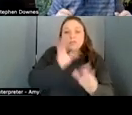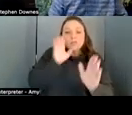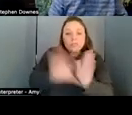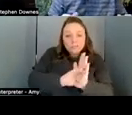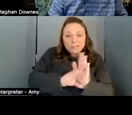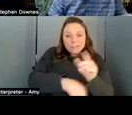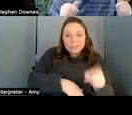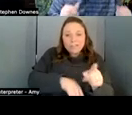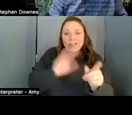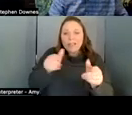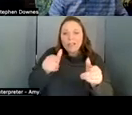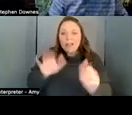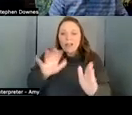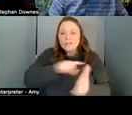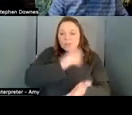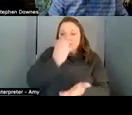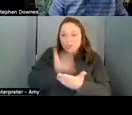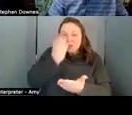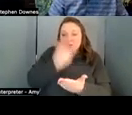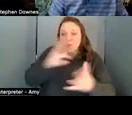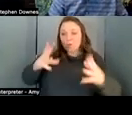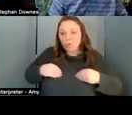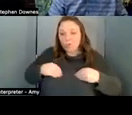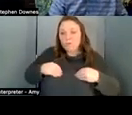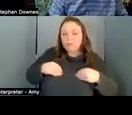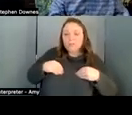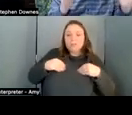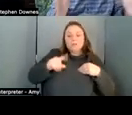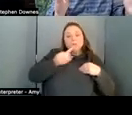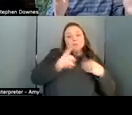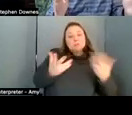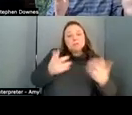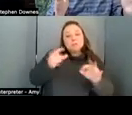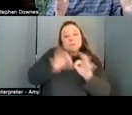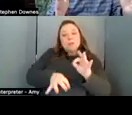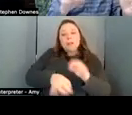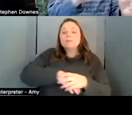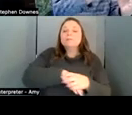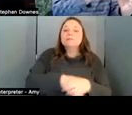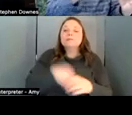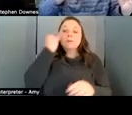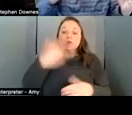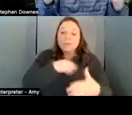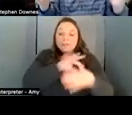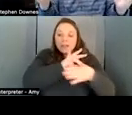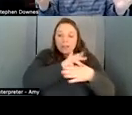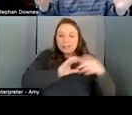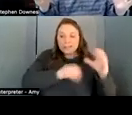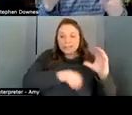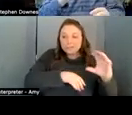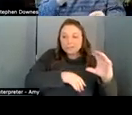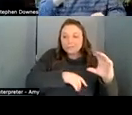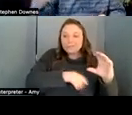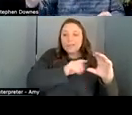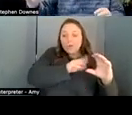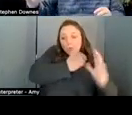provenance and ownership and it's really very simple take a piece of content run it through an algorithm